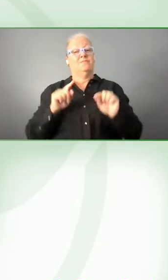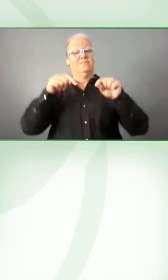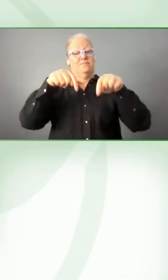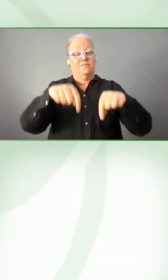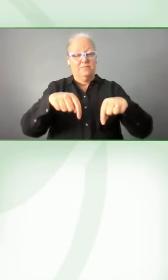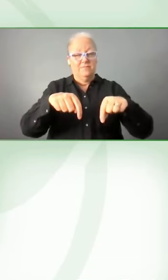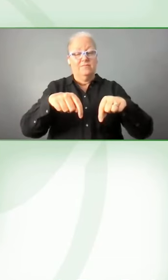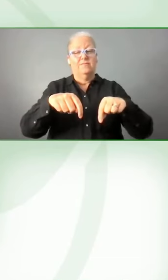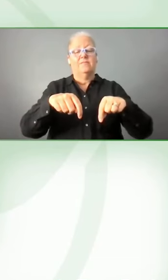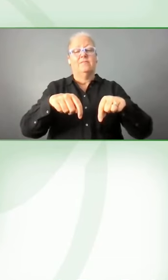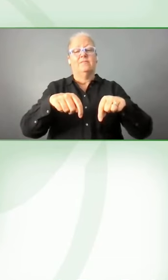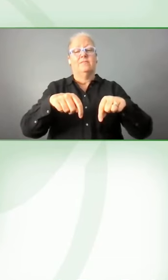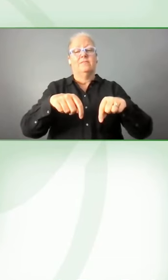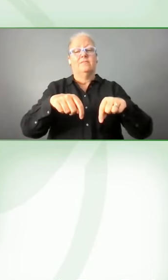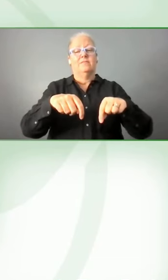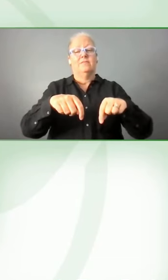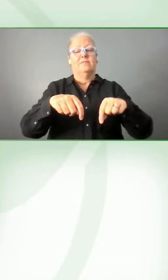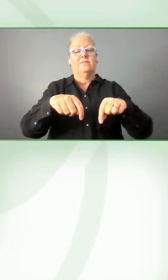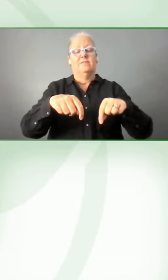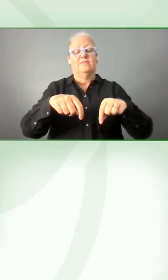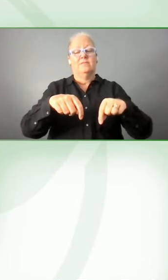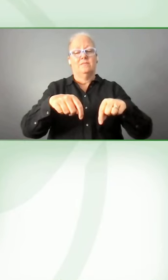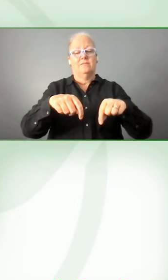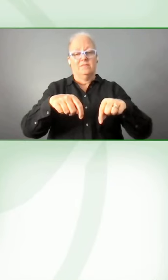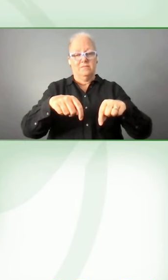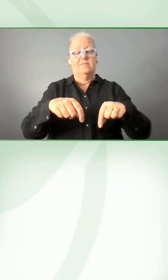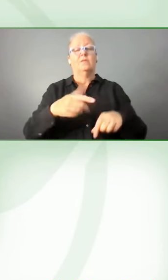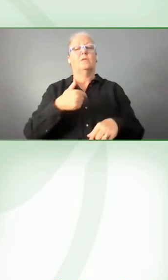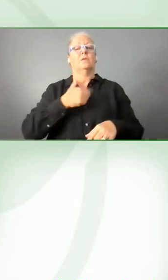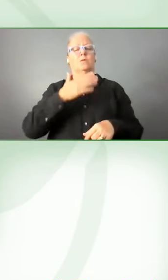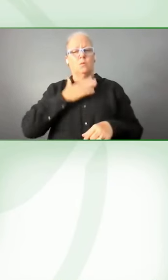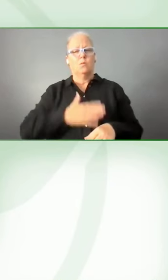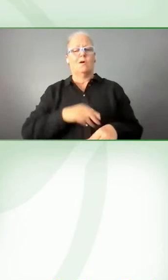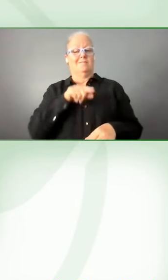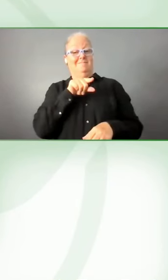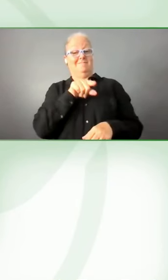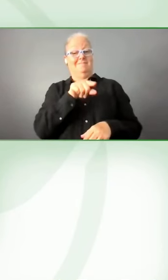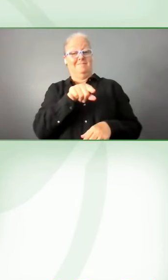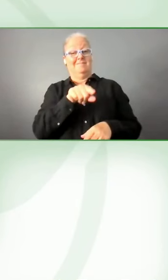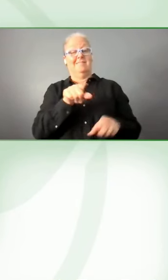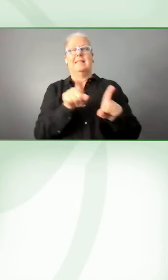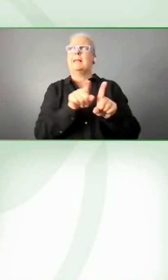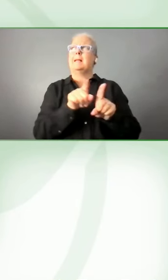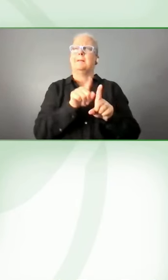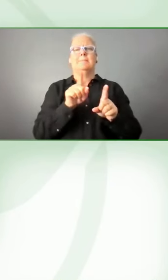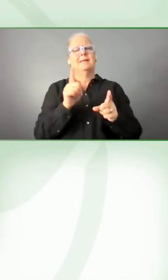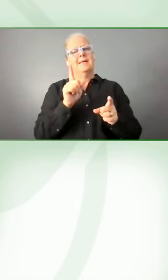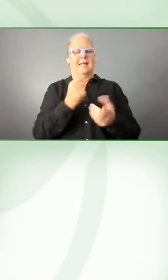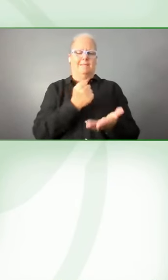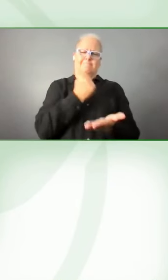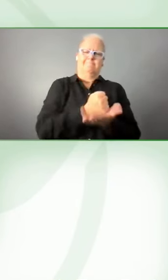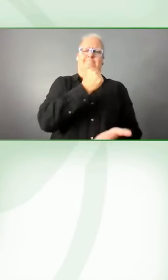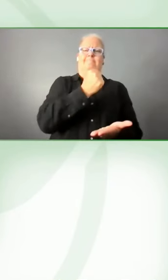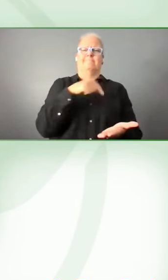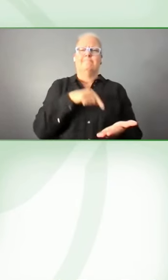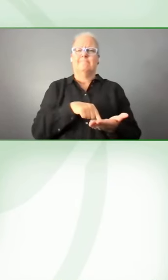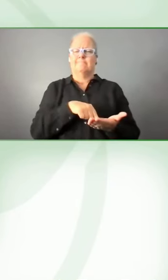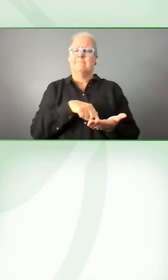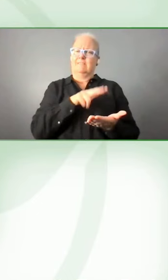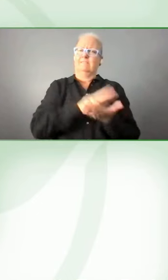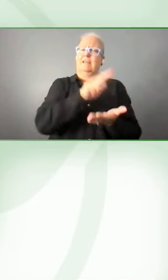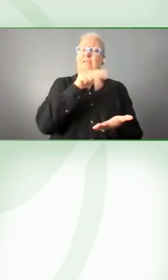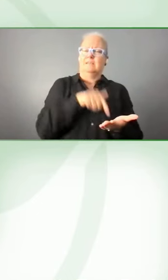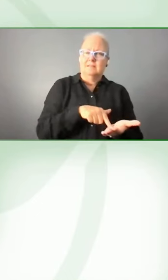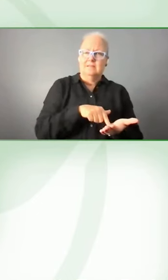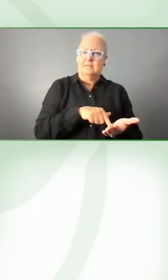uh, that, uh, validation become a real, uh, professional way, uh, because we are working in